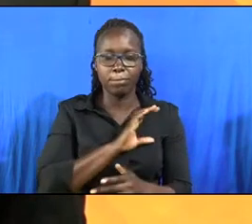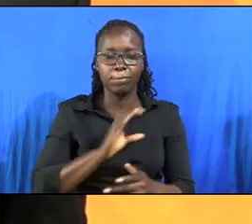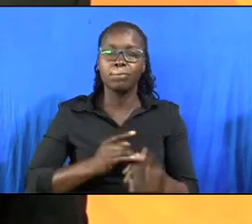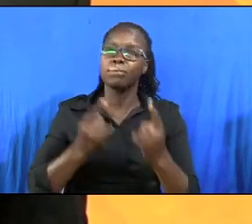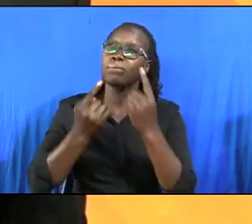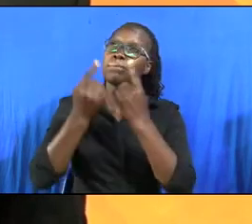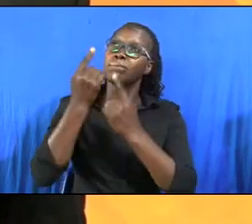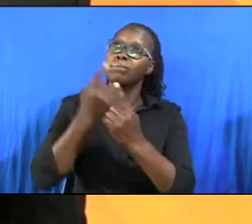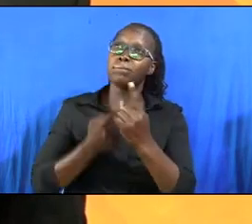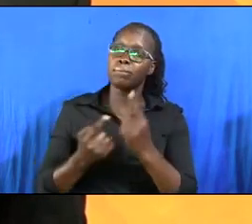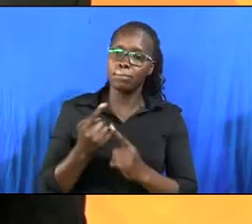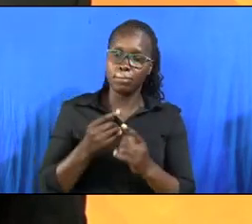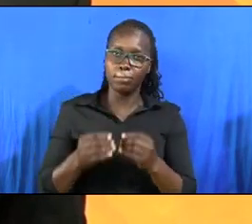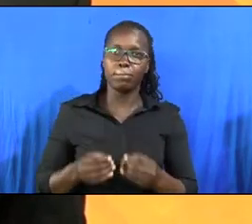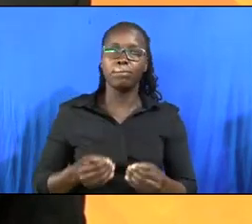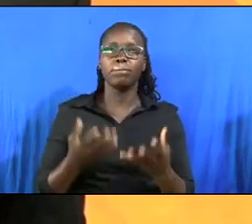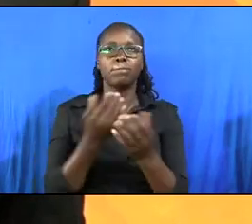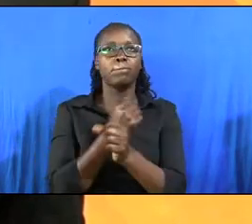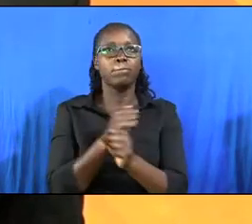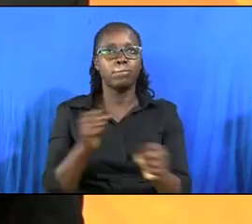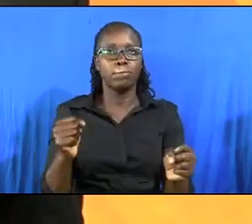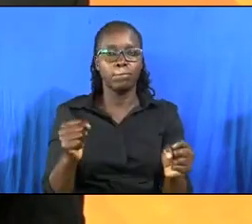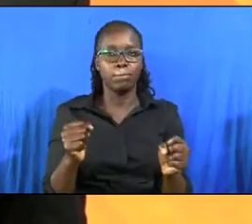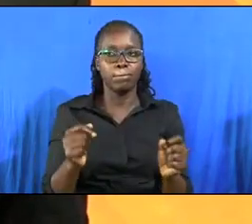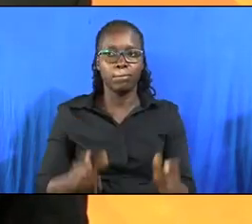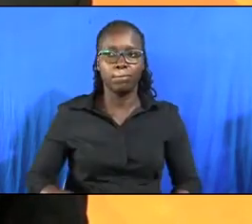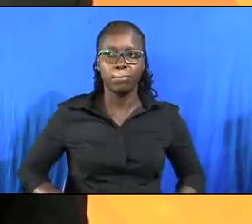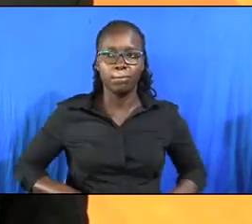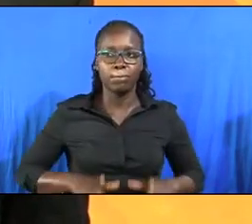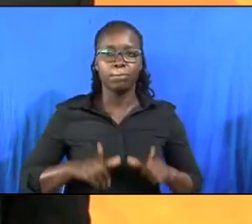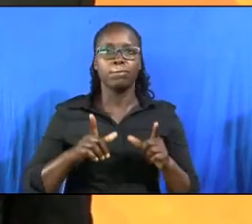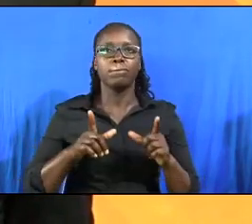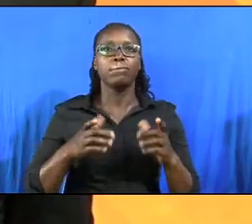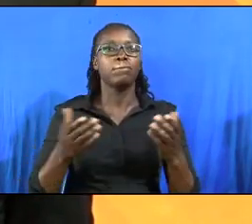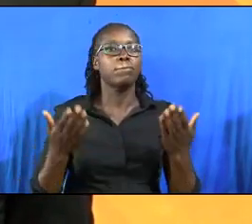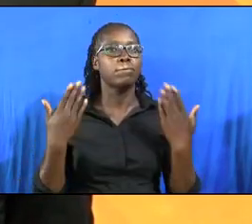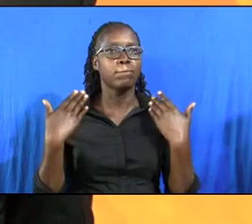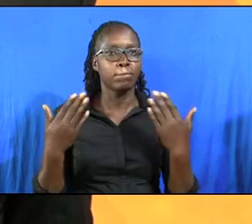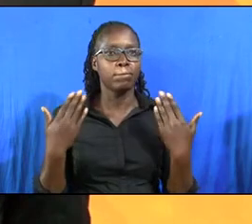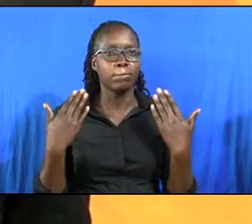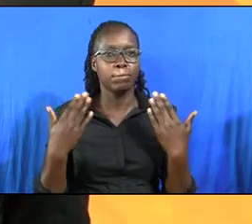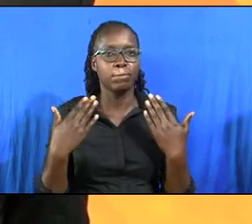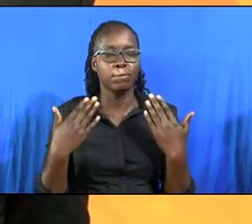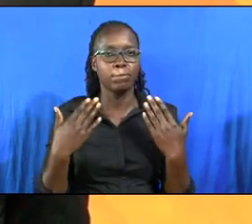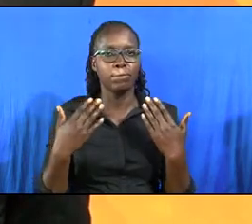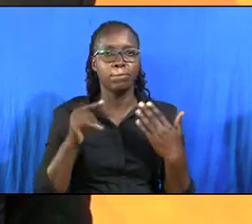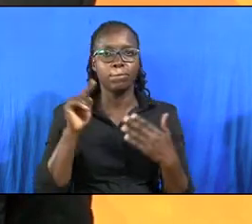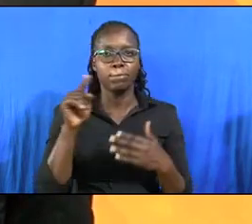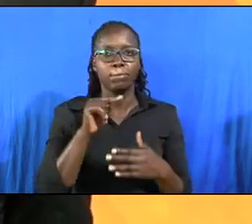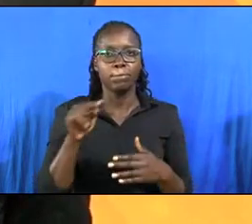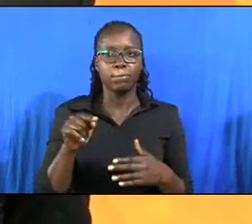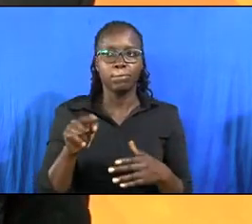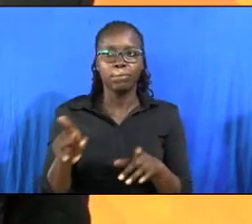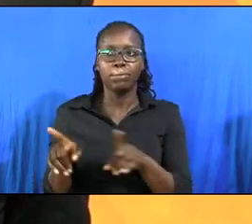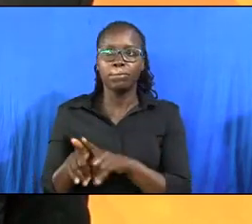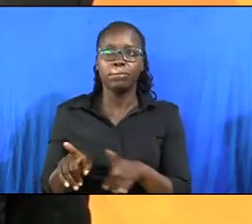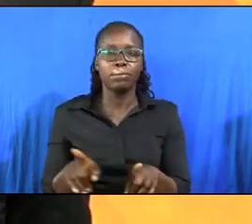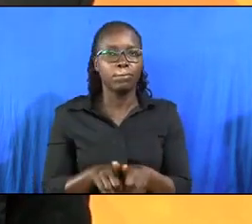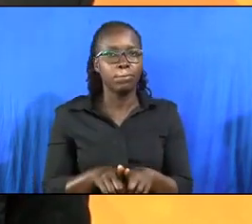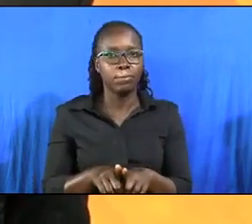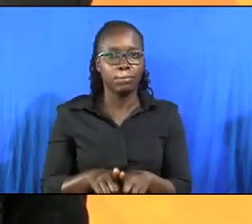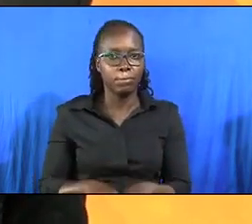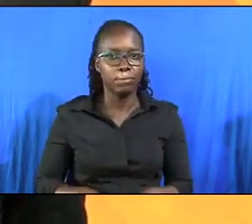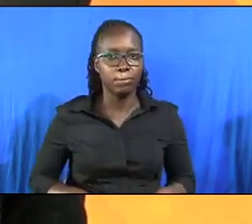who came to bring us salvation and eternal life. therefore, we also, in your